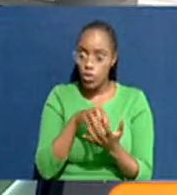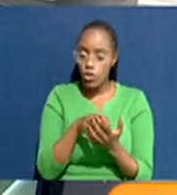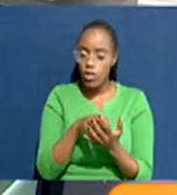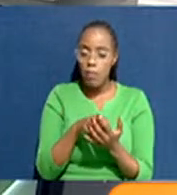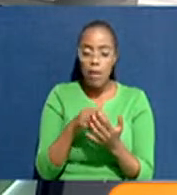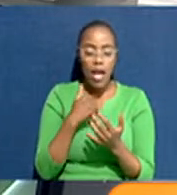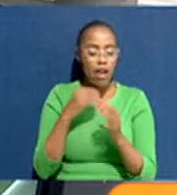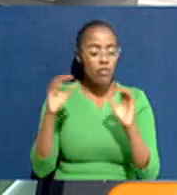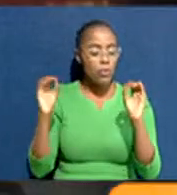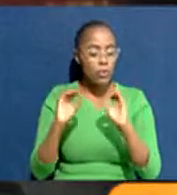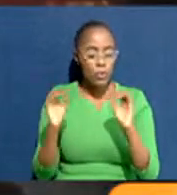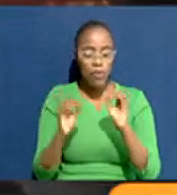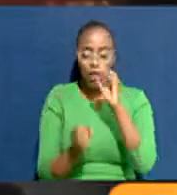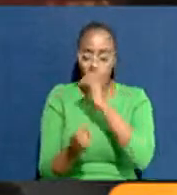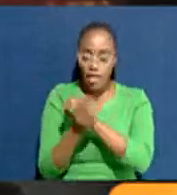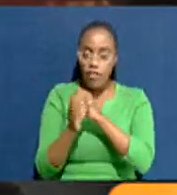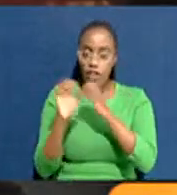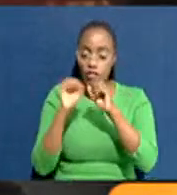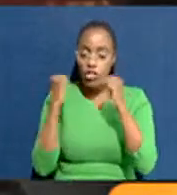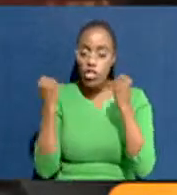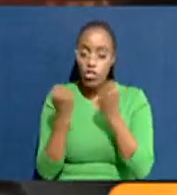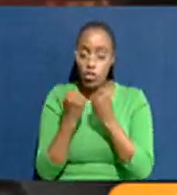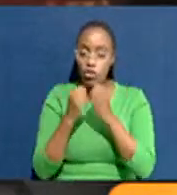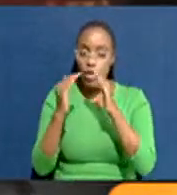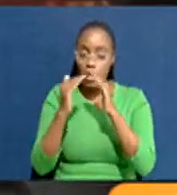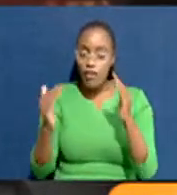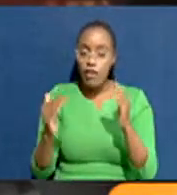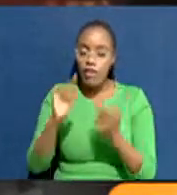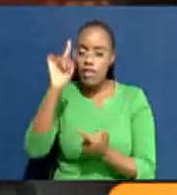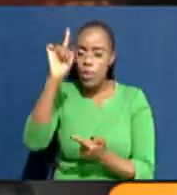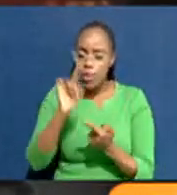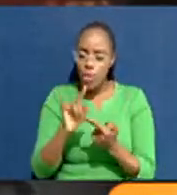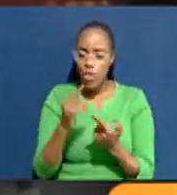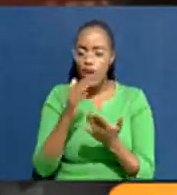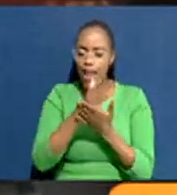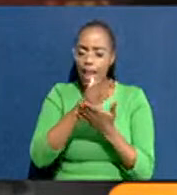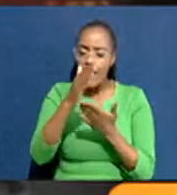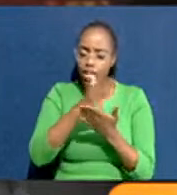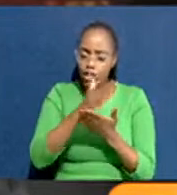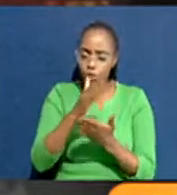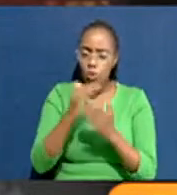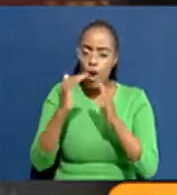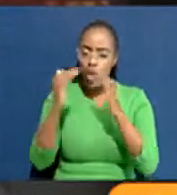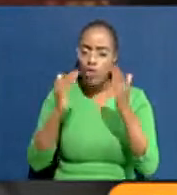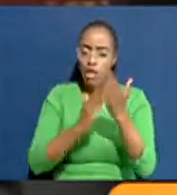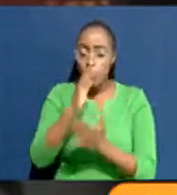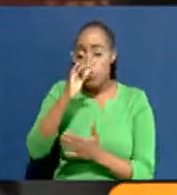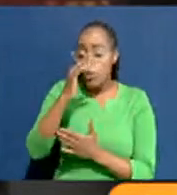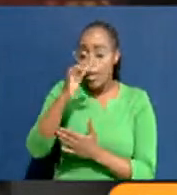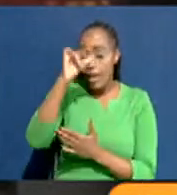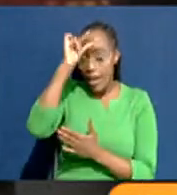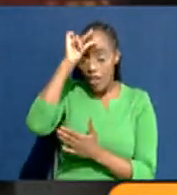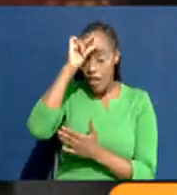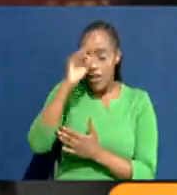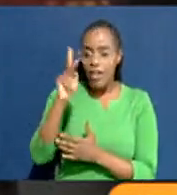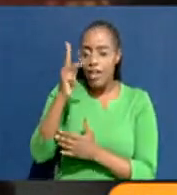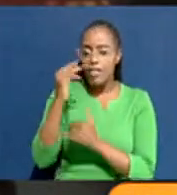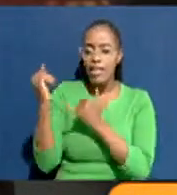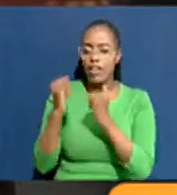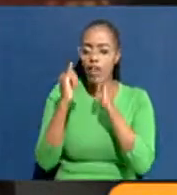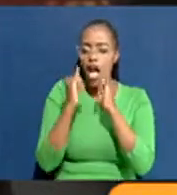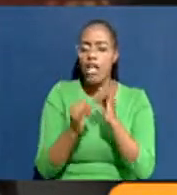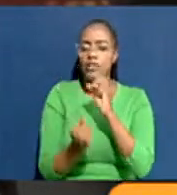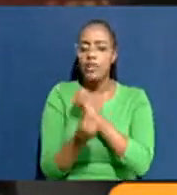no... In fact, the definition of social housing is subsidized rental housing by government. Kenya is introducing a new